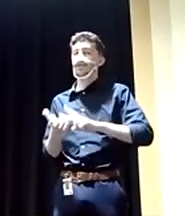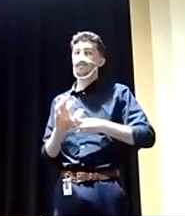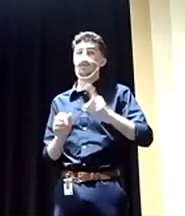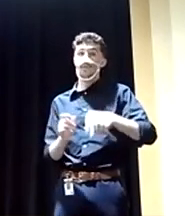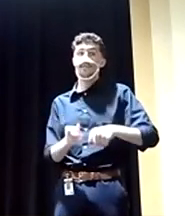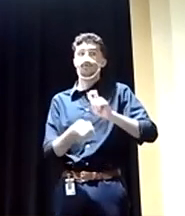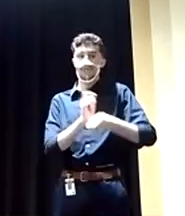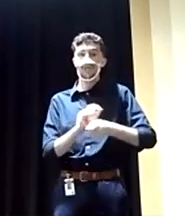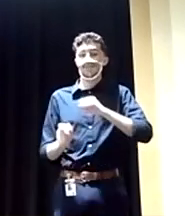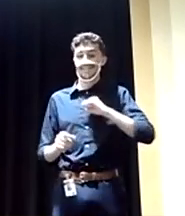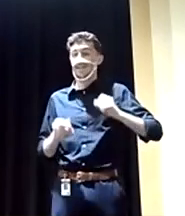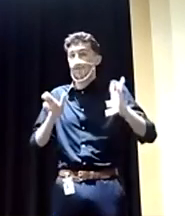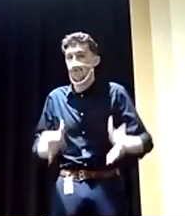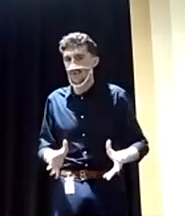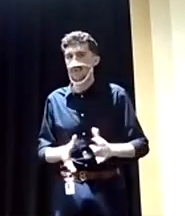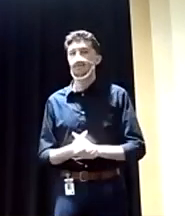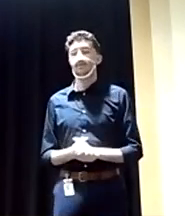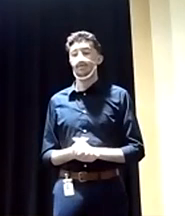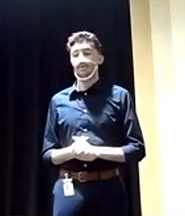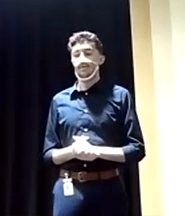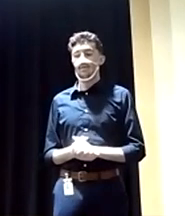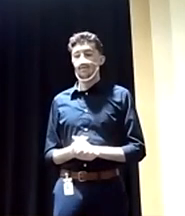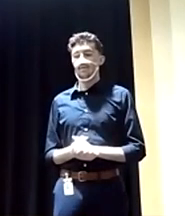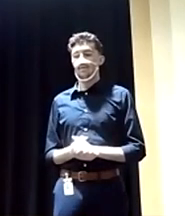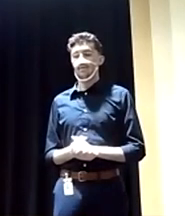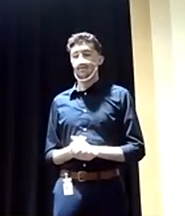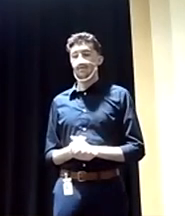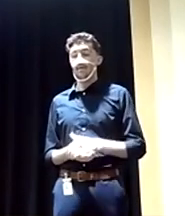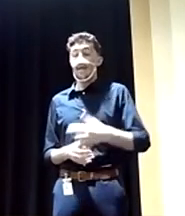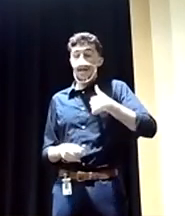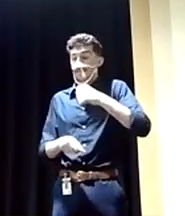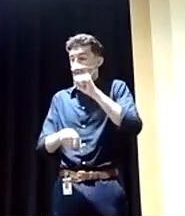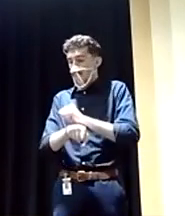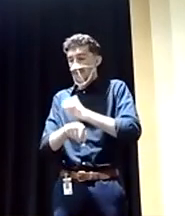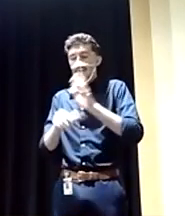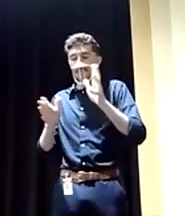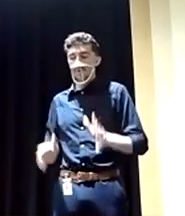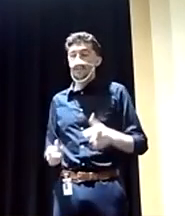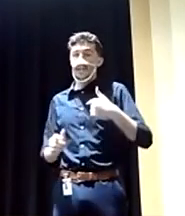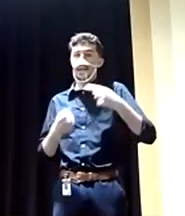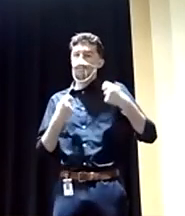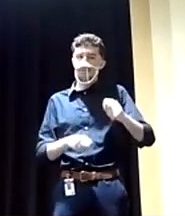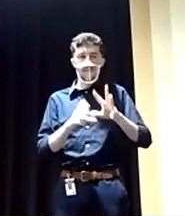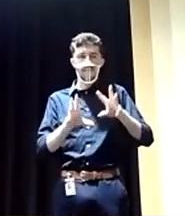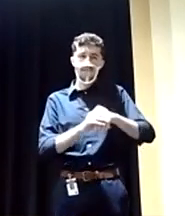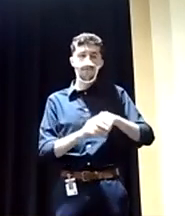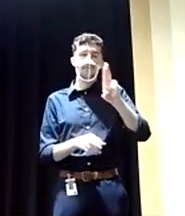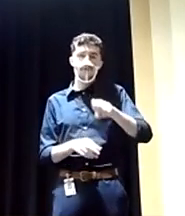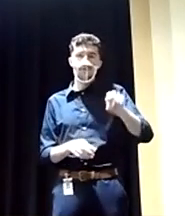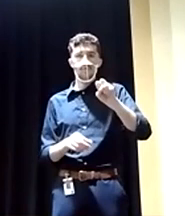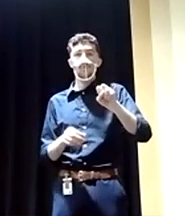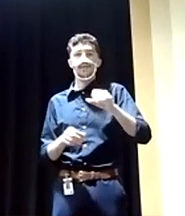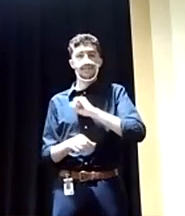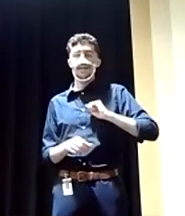the senators. I'm Malcolm Kenyatta. I'm a working person running for the U.S. Senate, and I want to earn your vote this May